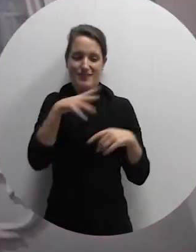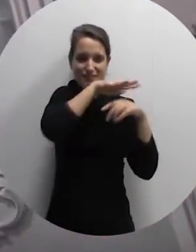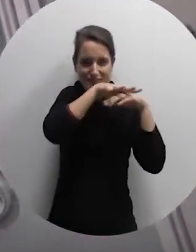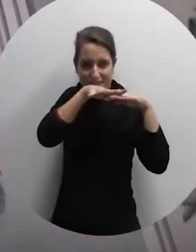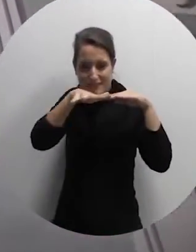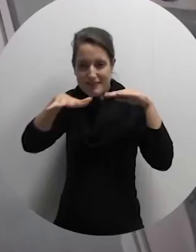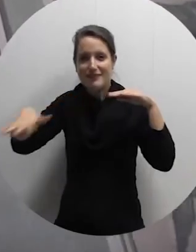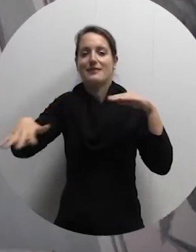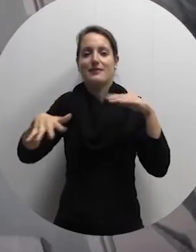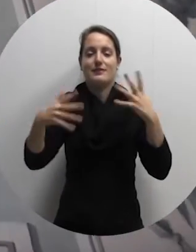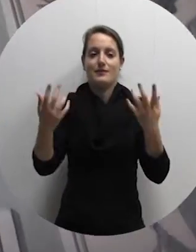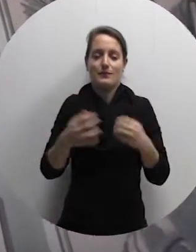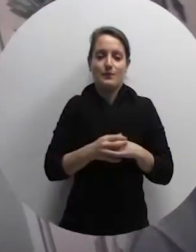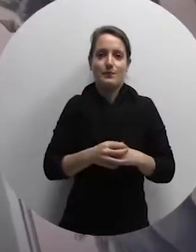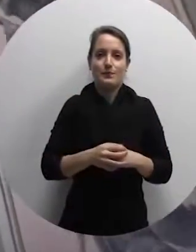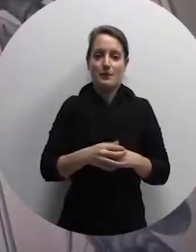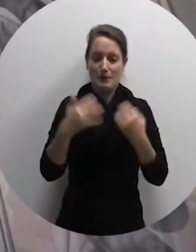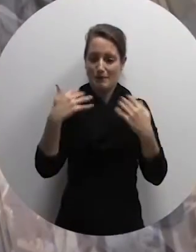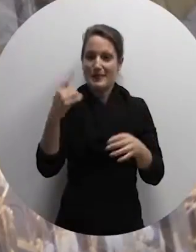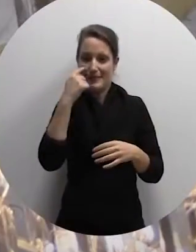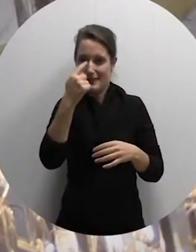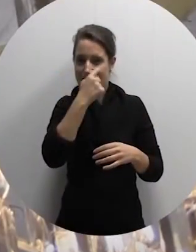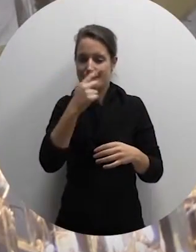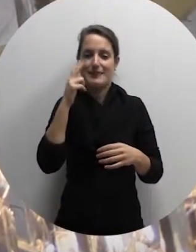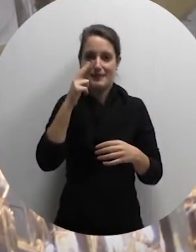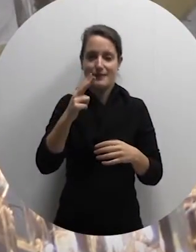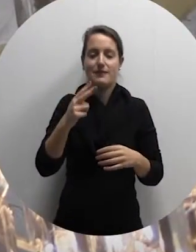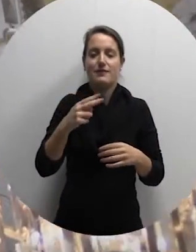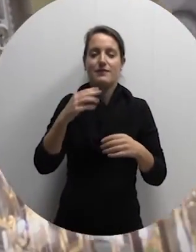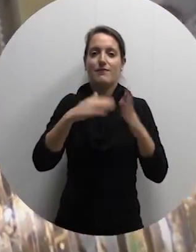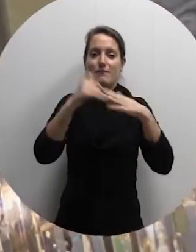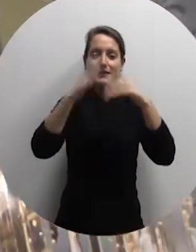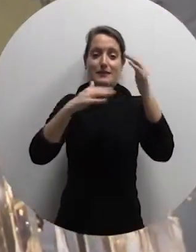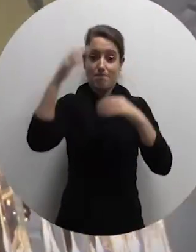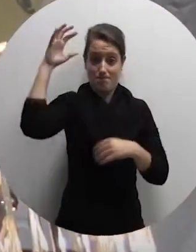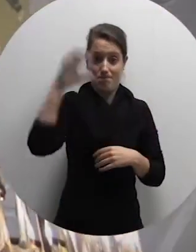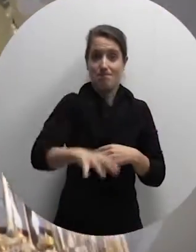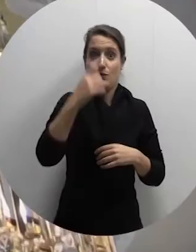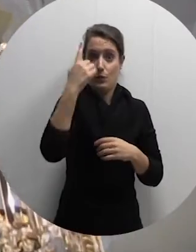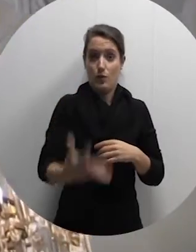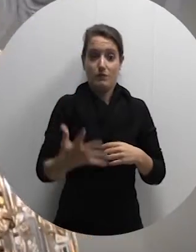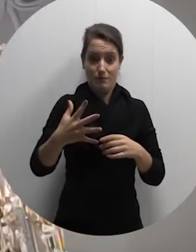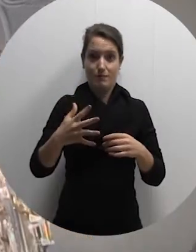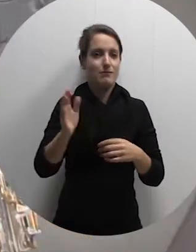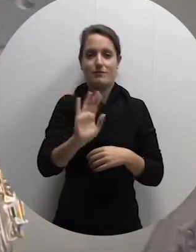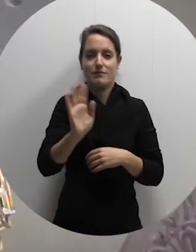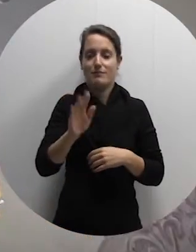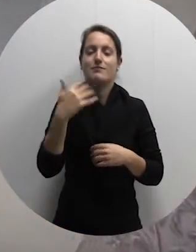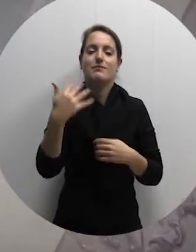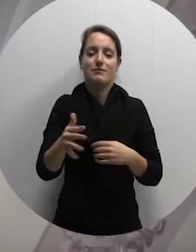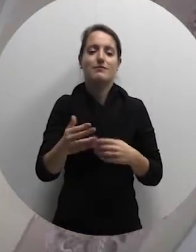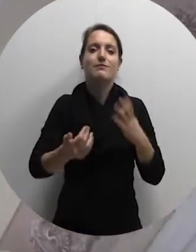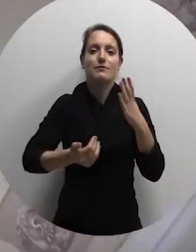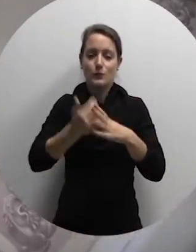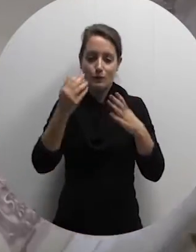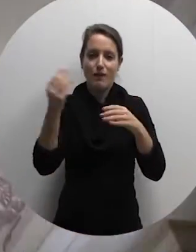Evidence shows that the villa was not built in its present complete state in one go, with the original building probably serving